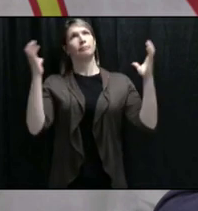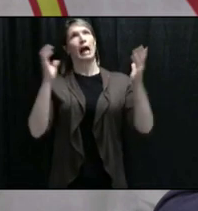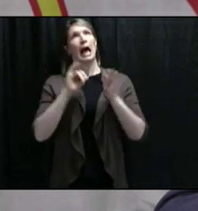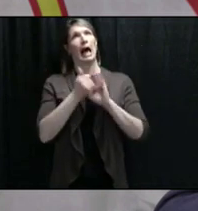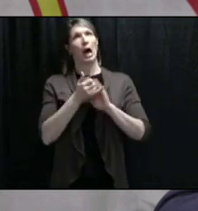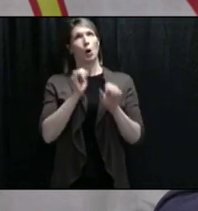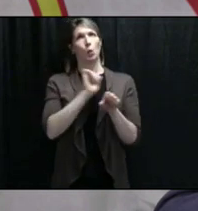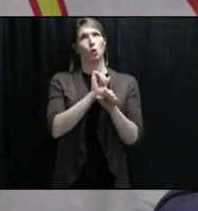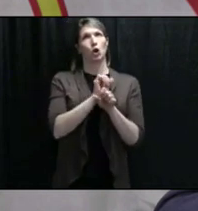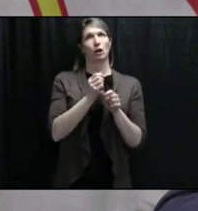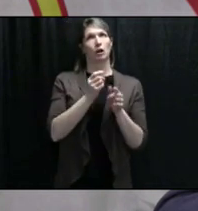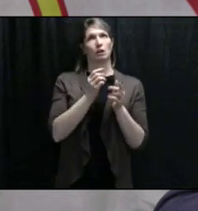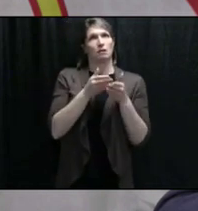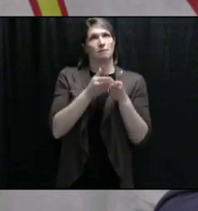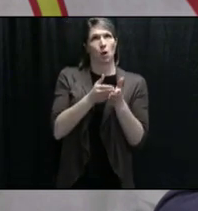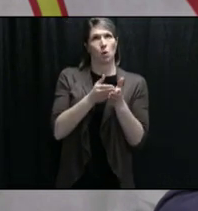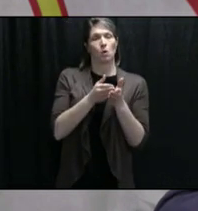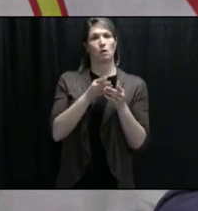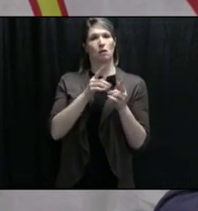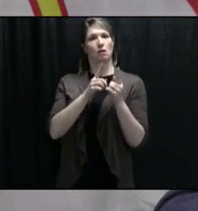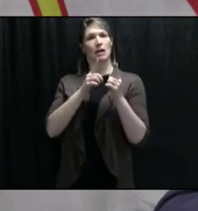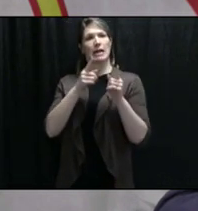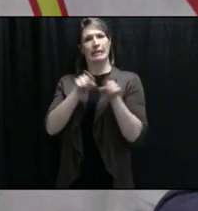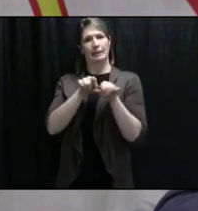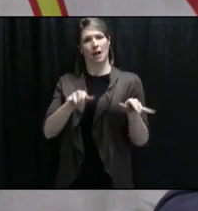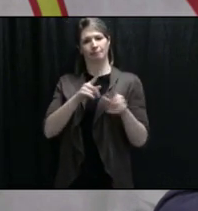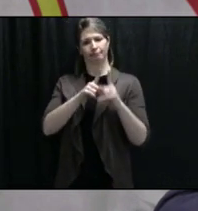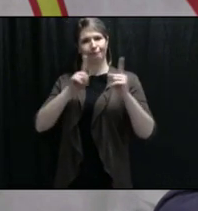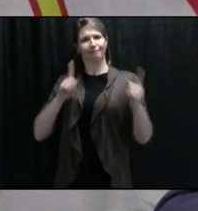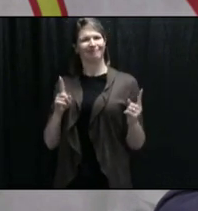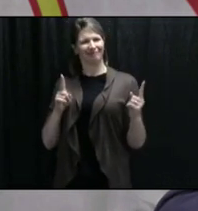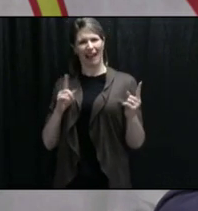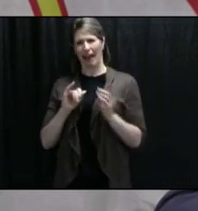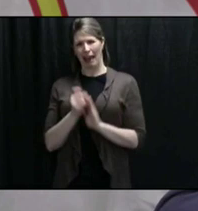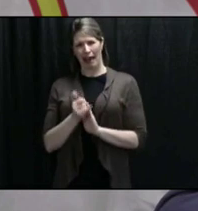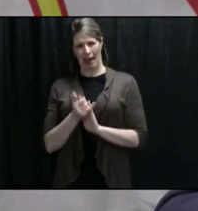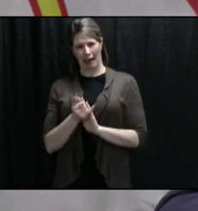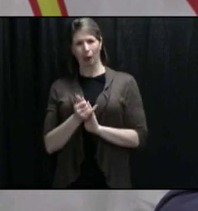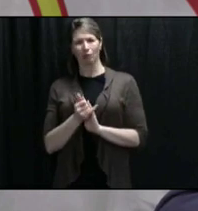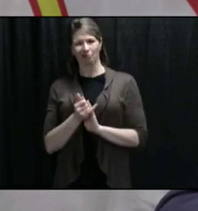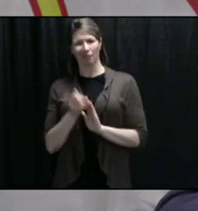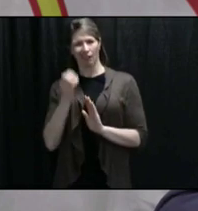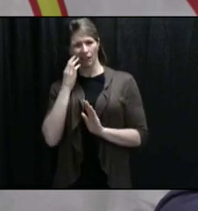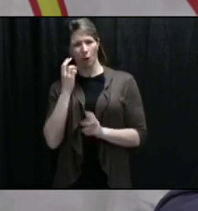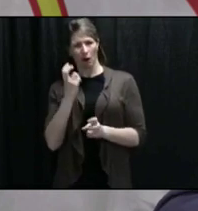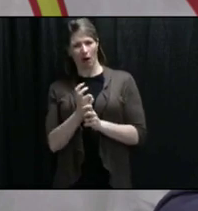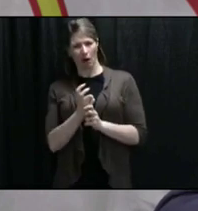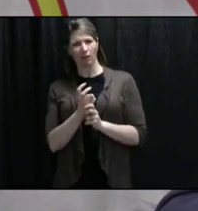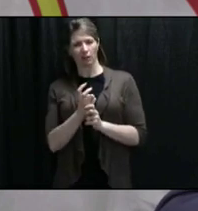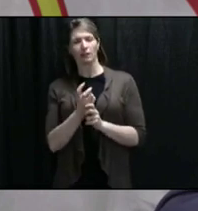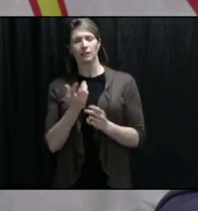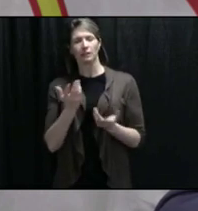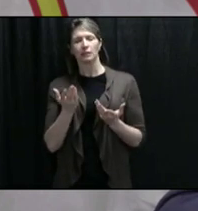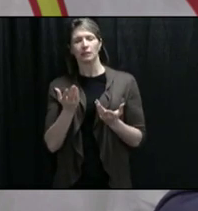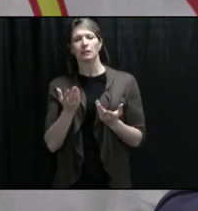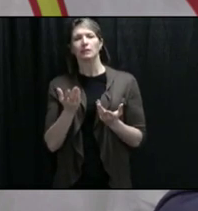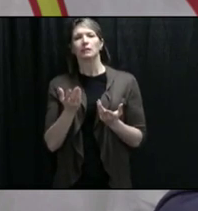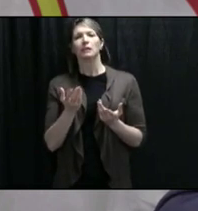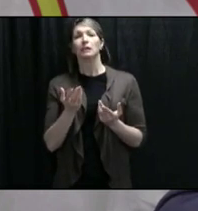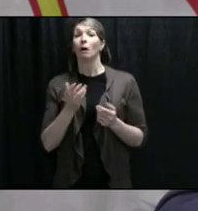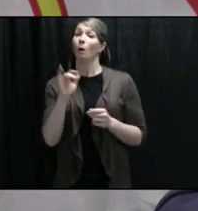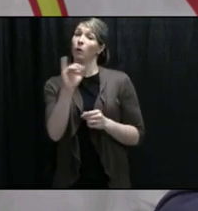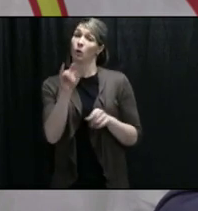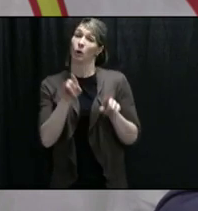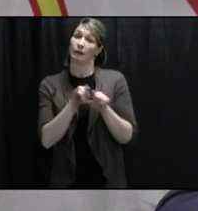– on a fishing vessel and maintain social and physical distancing and be safe. And likewise with a plant